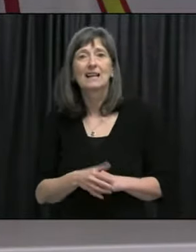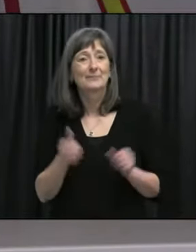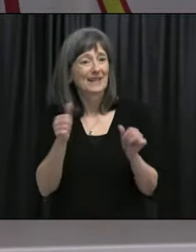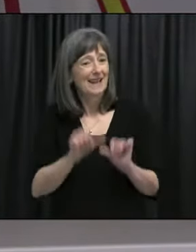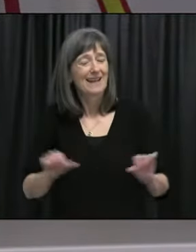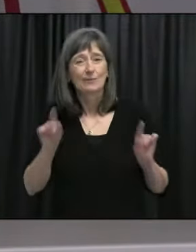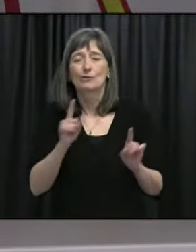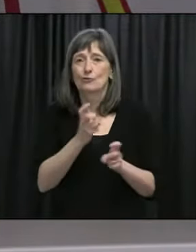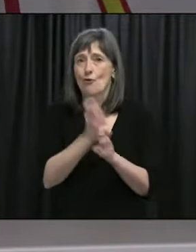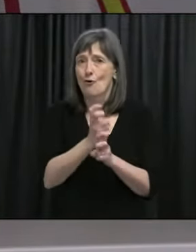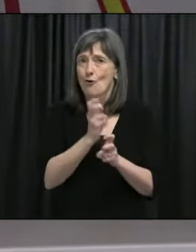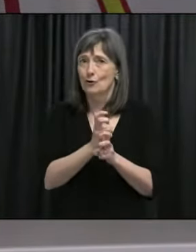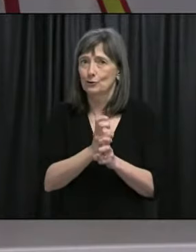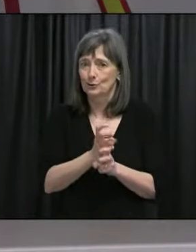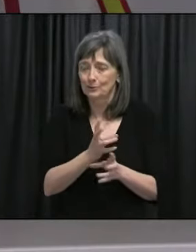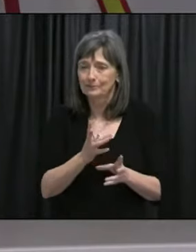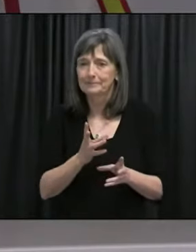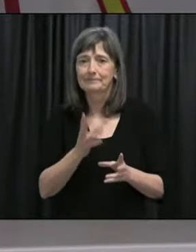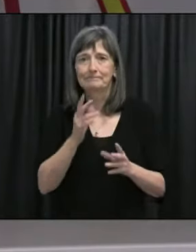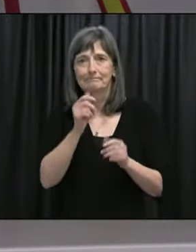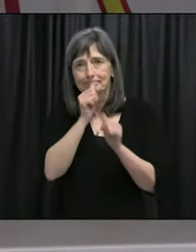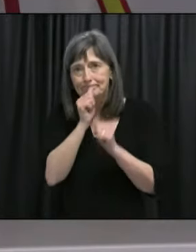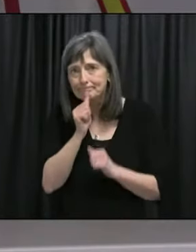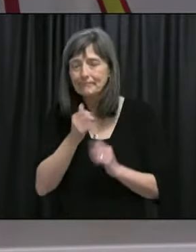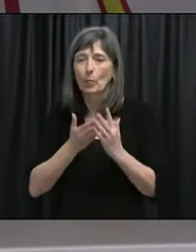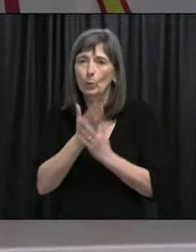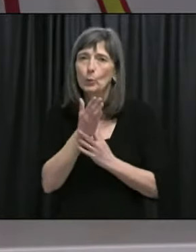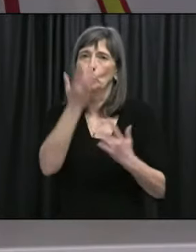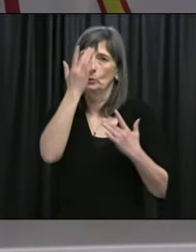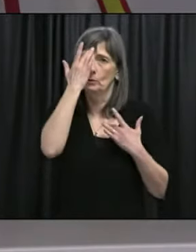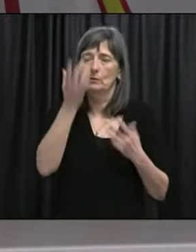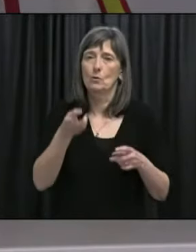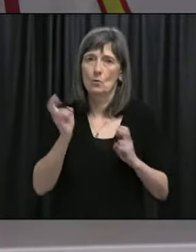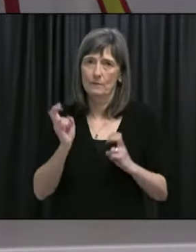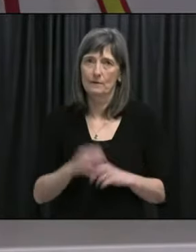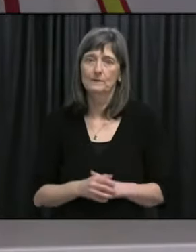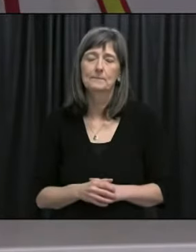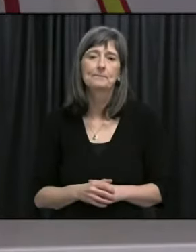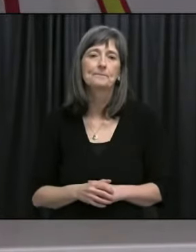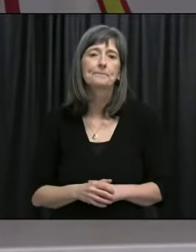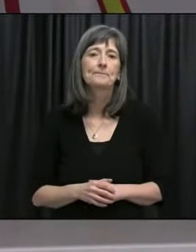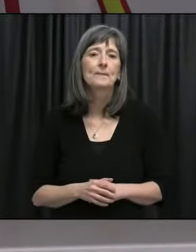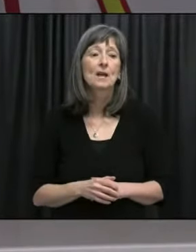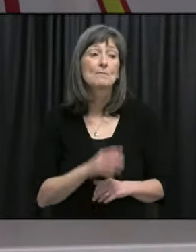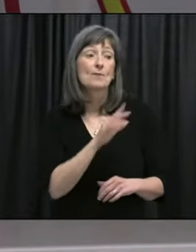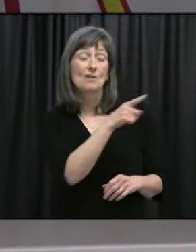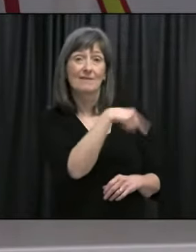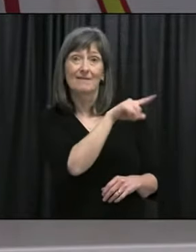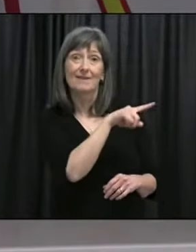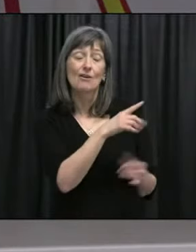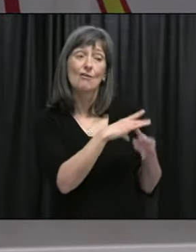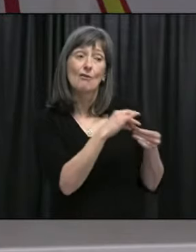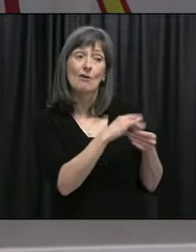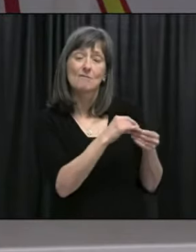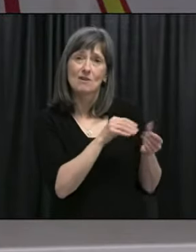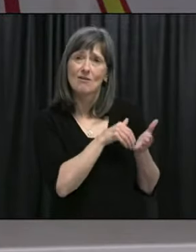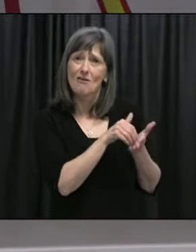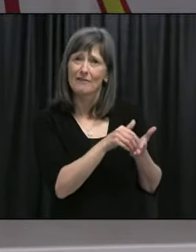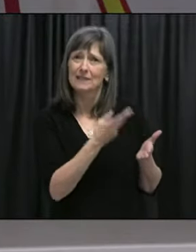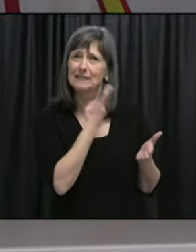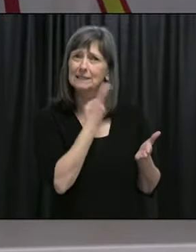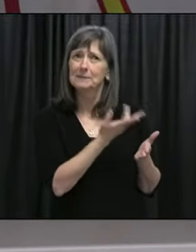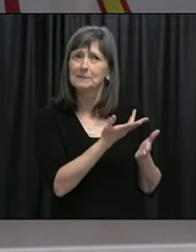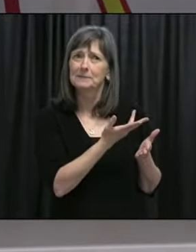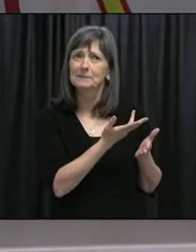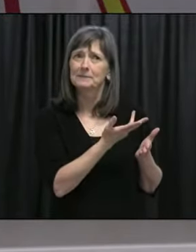deal with. So they, I would say that a common theme that I've heard from them is that it's not being, it's not,